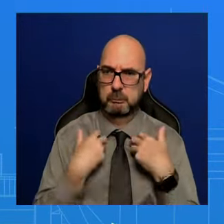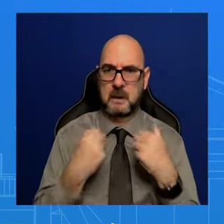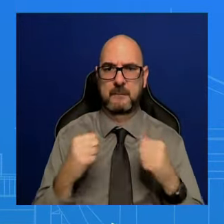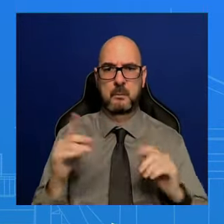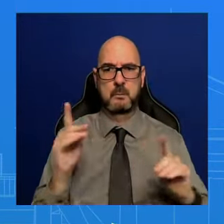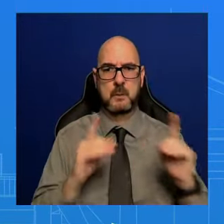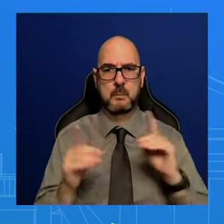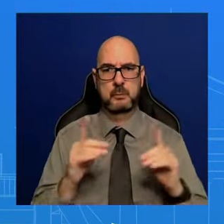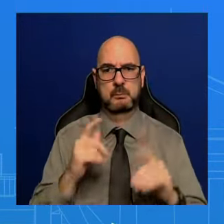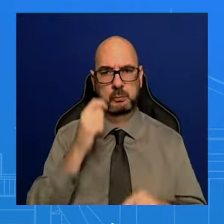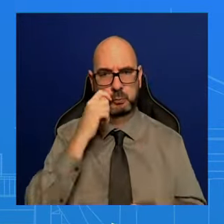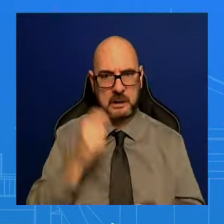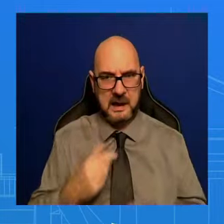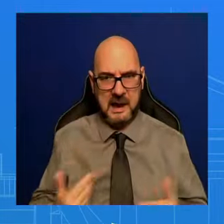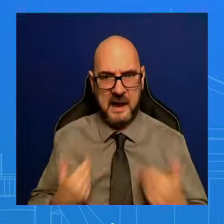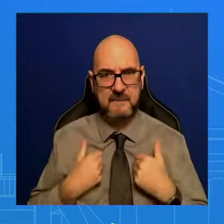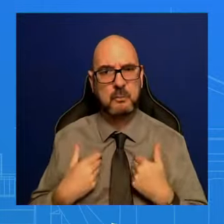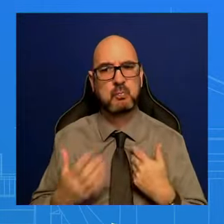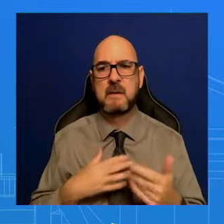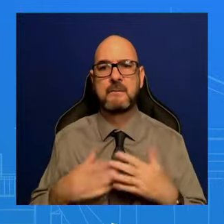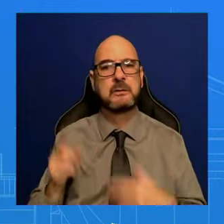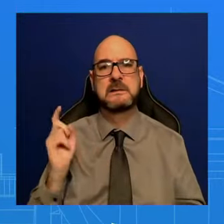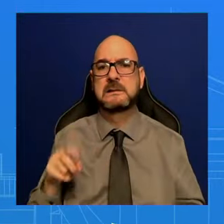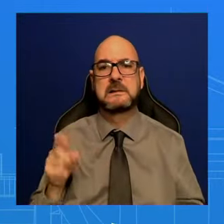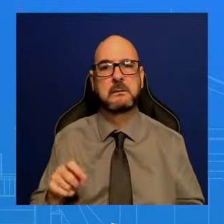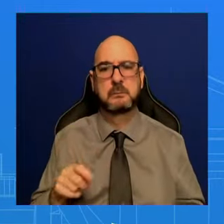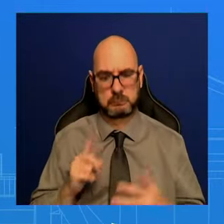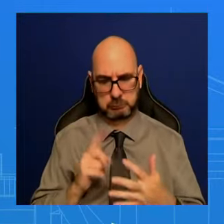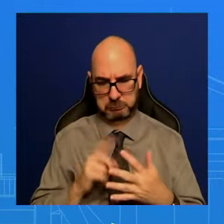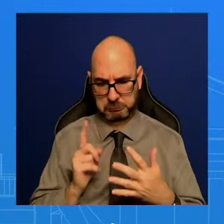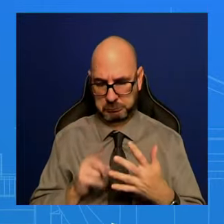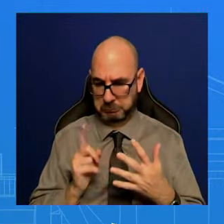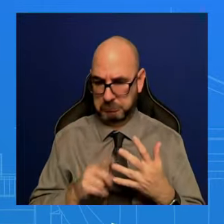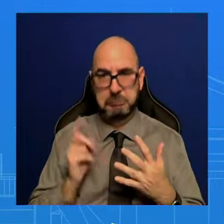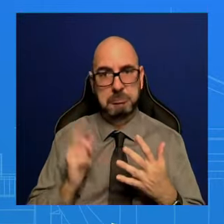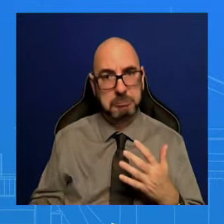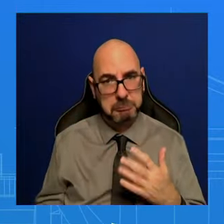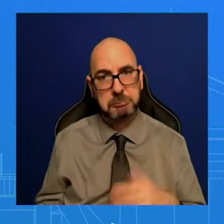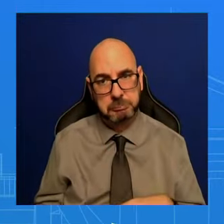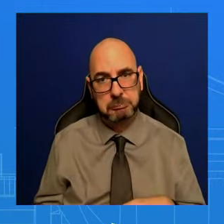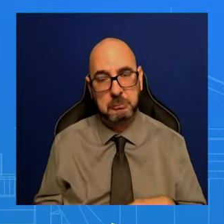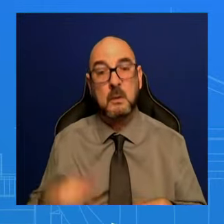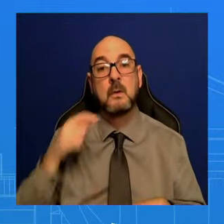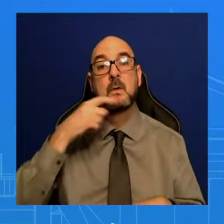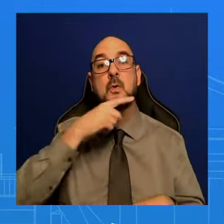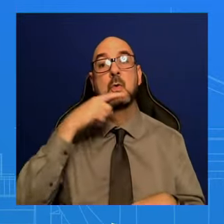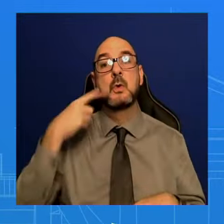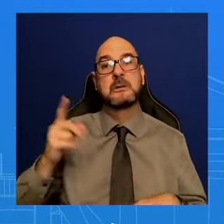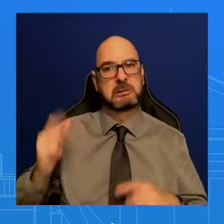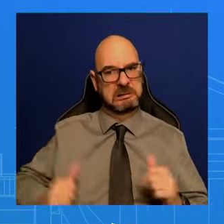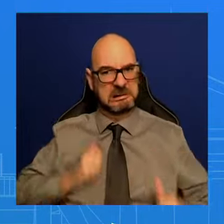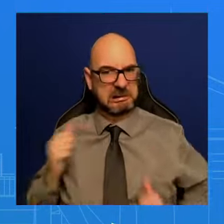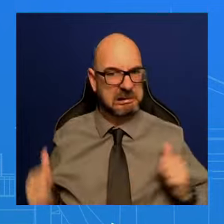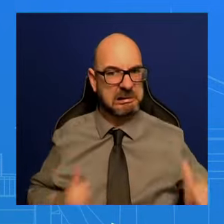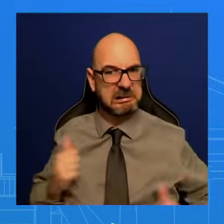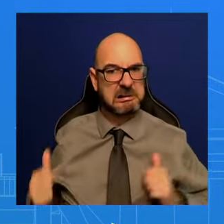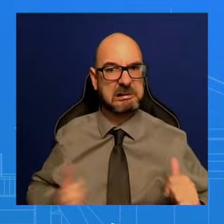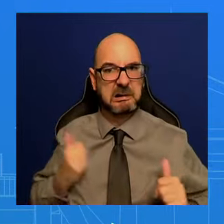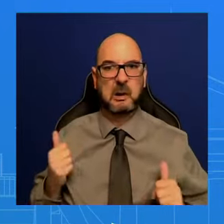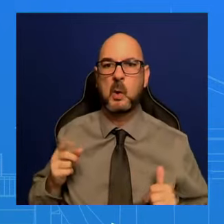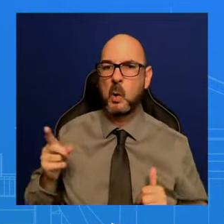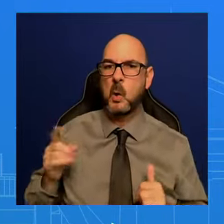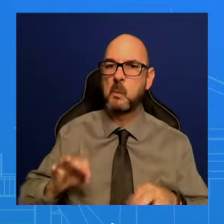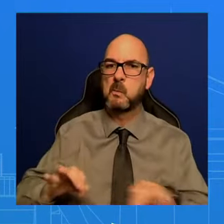need to fight against Russia's aggression. So, yeah, it does matter. It does matter how we move forward. I'm not going to get